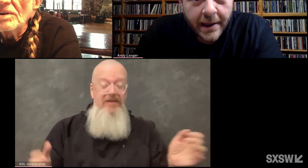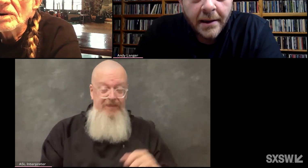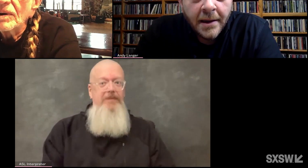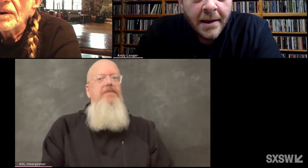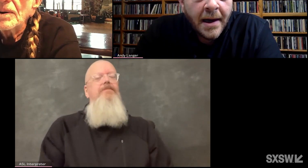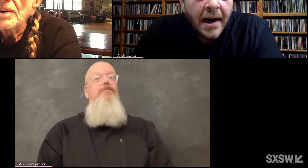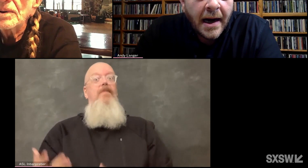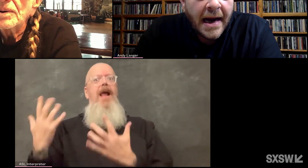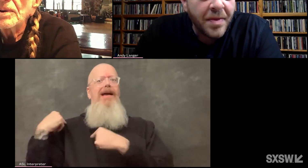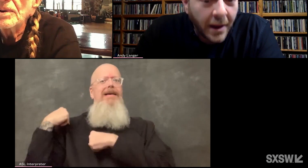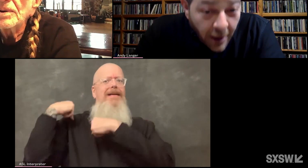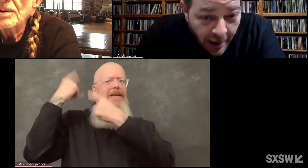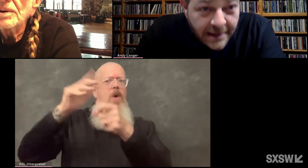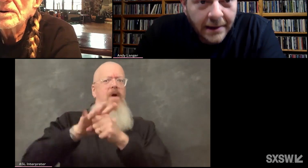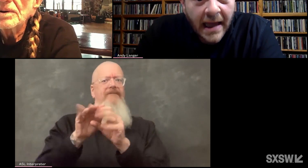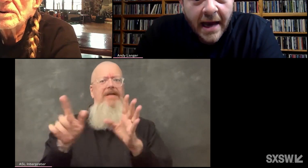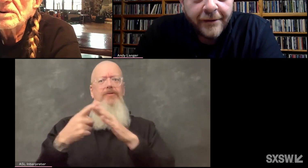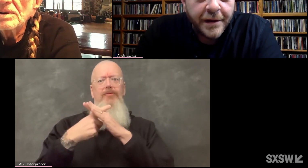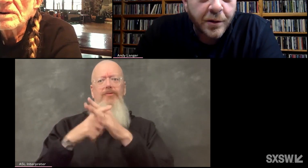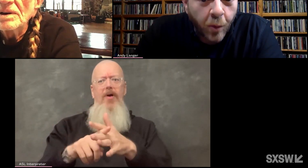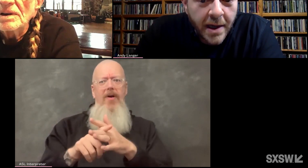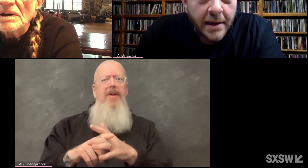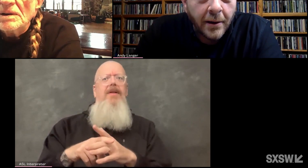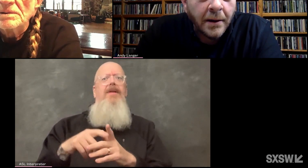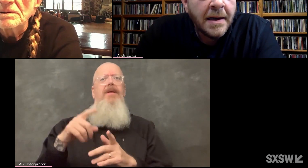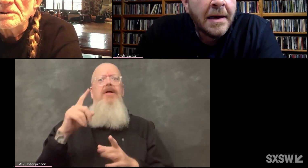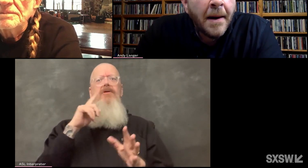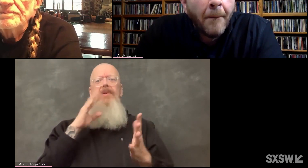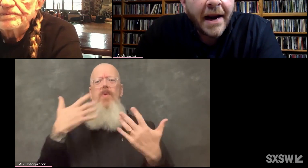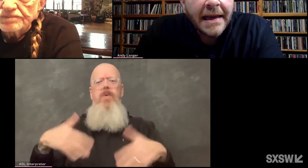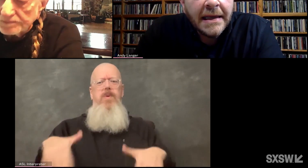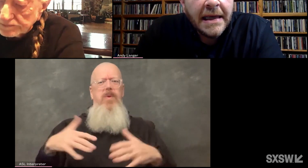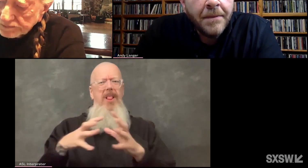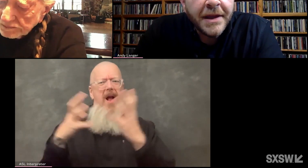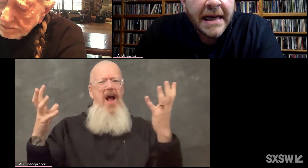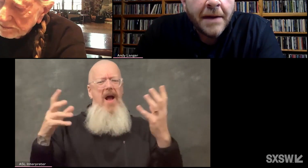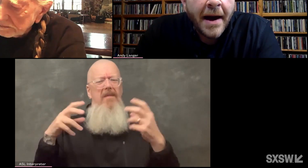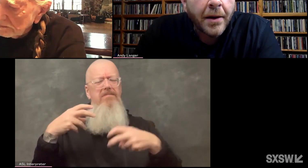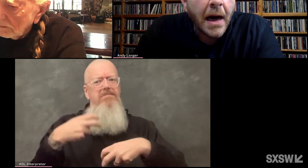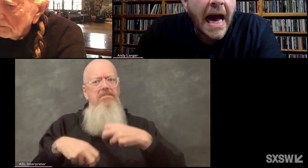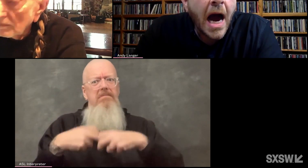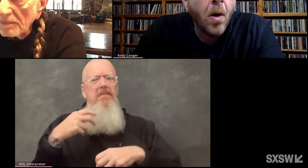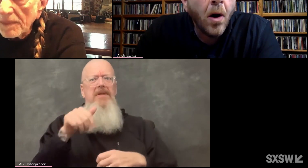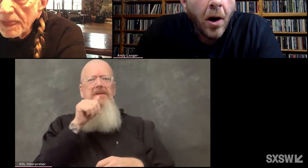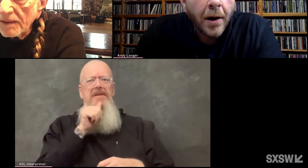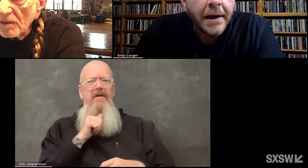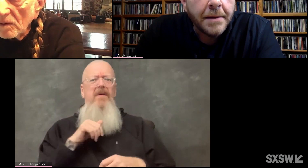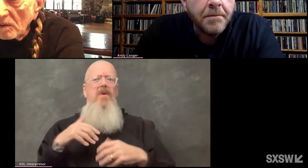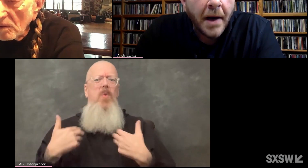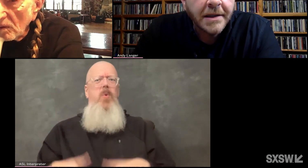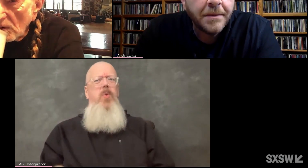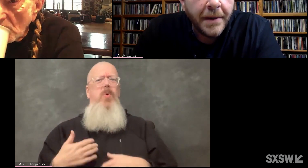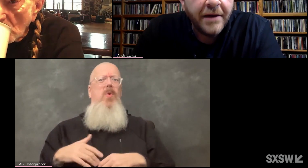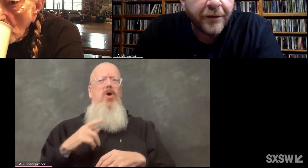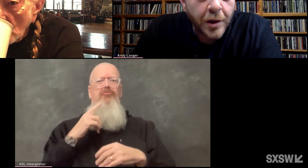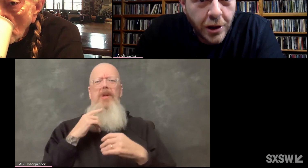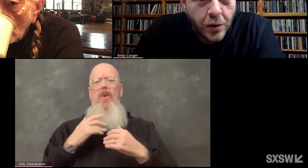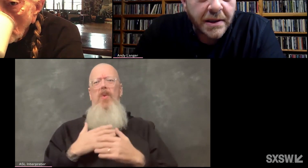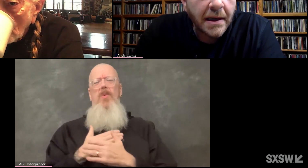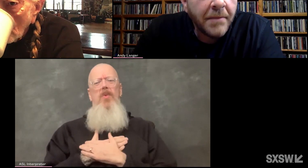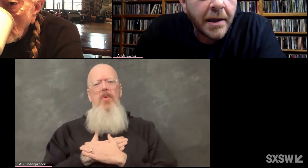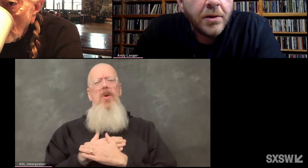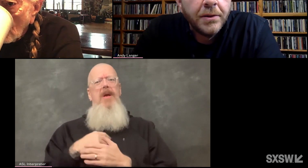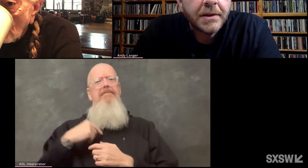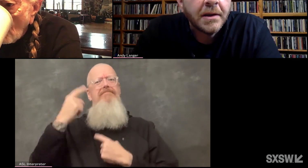suffering and the loss of life is real. But I keep thinking about how hard it must be for